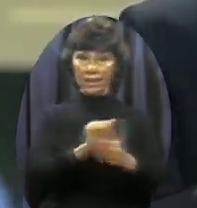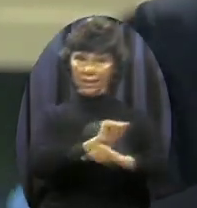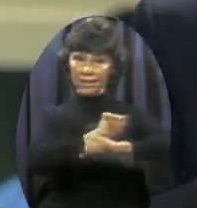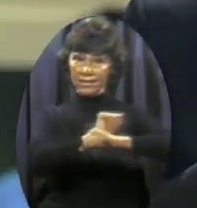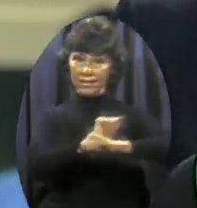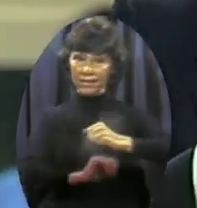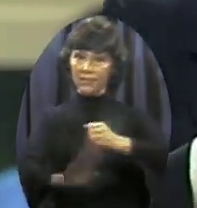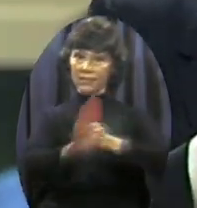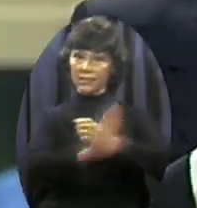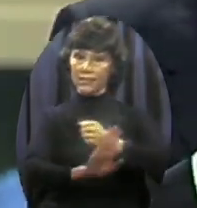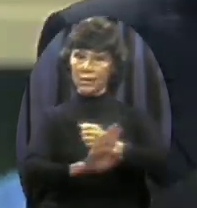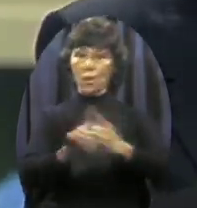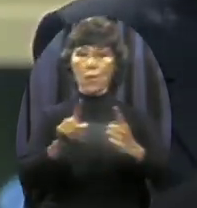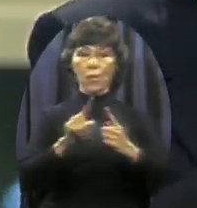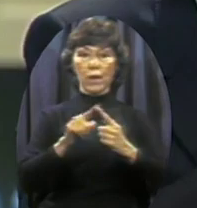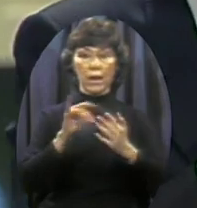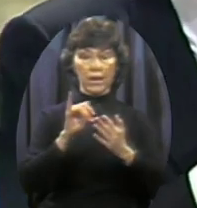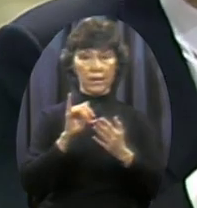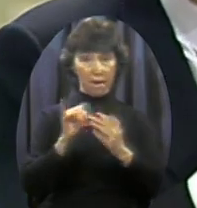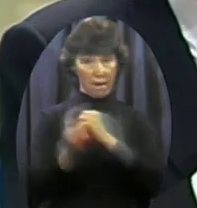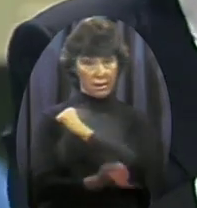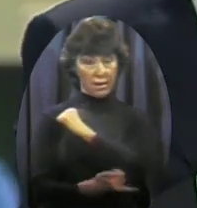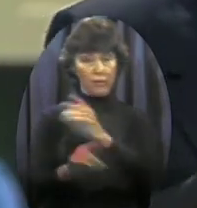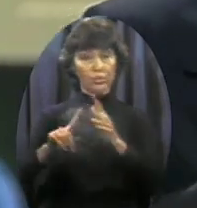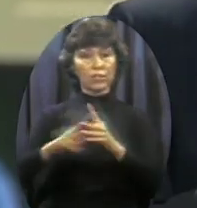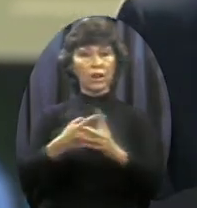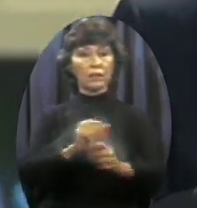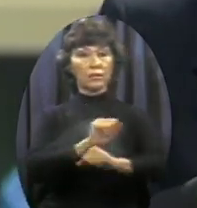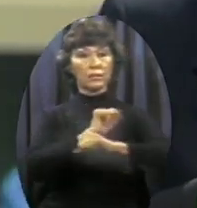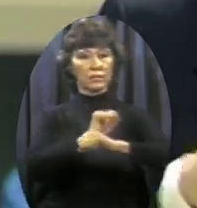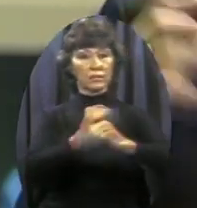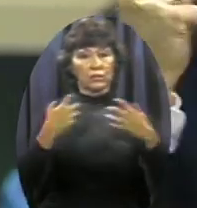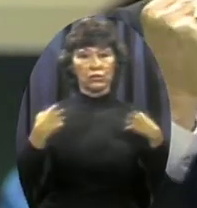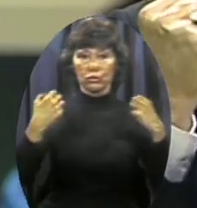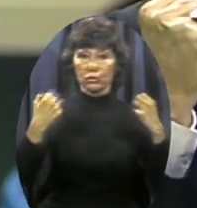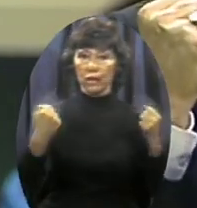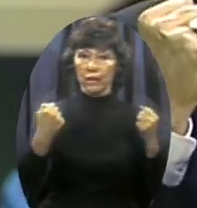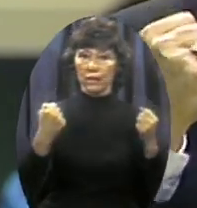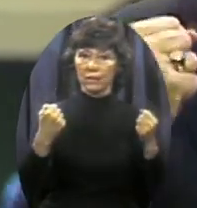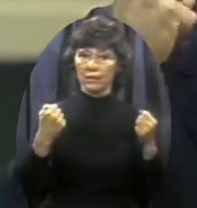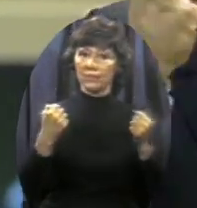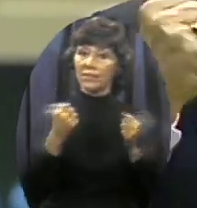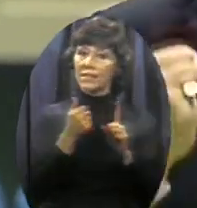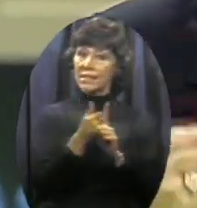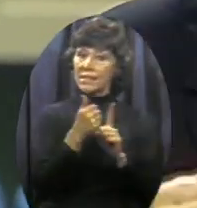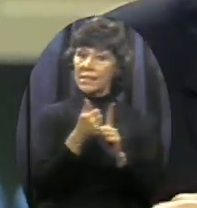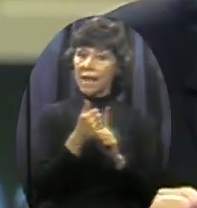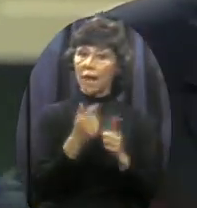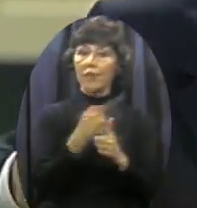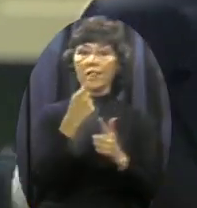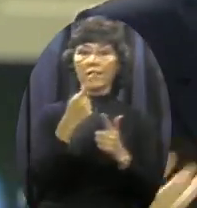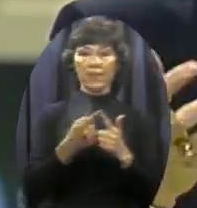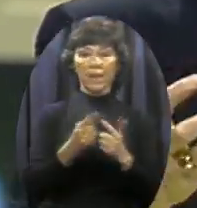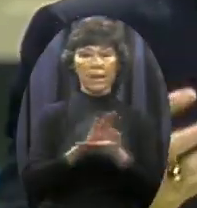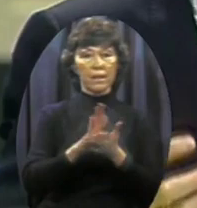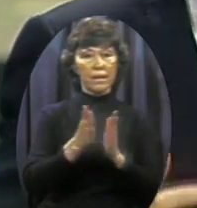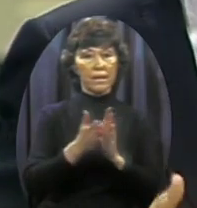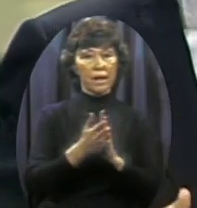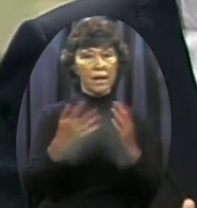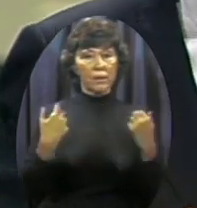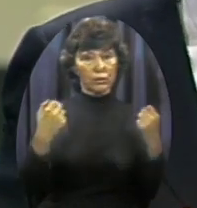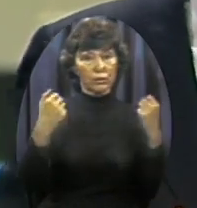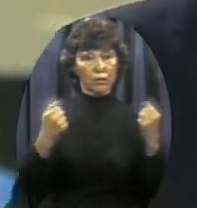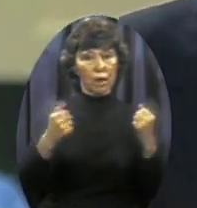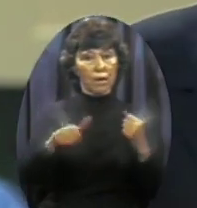Pretty soon that country also becomes economically and militarily strong It has resolve, it has character And that's happening in our